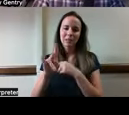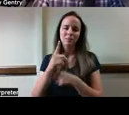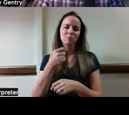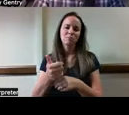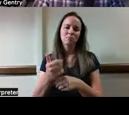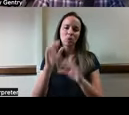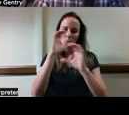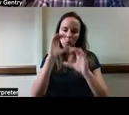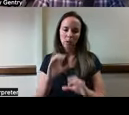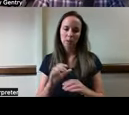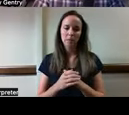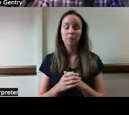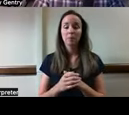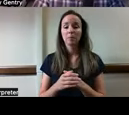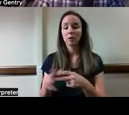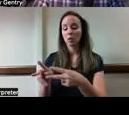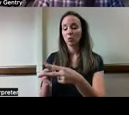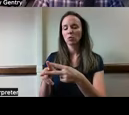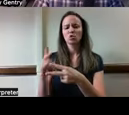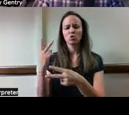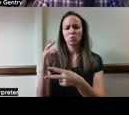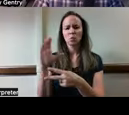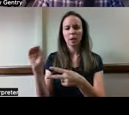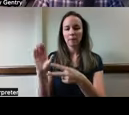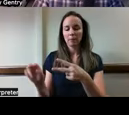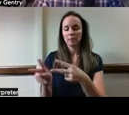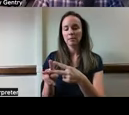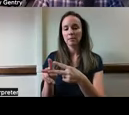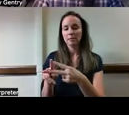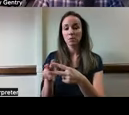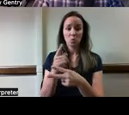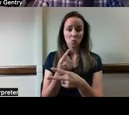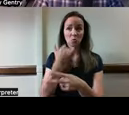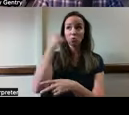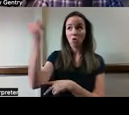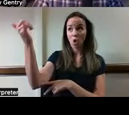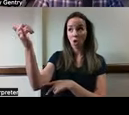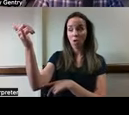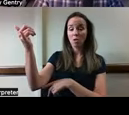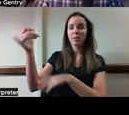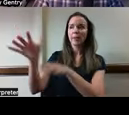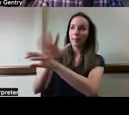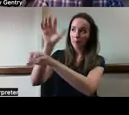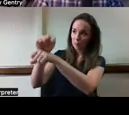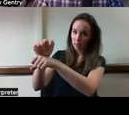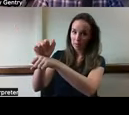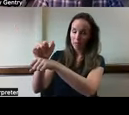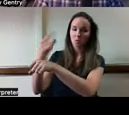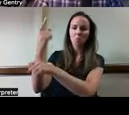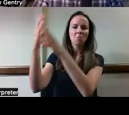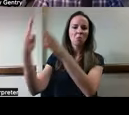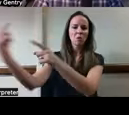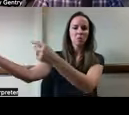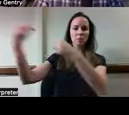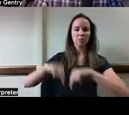The model that these two companies follow is that you call them up and you set up an appointment and then a vendor comes to your